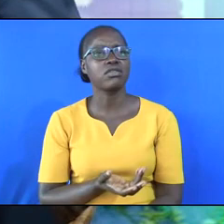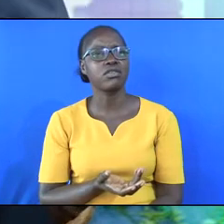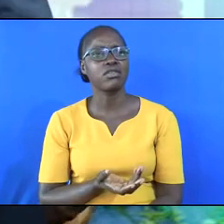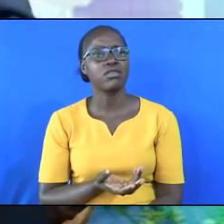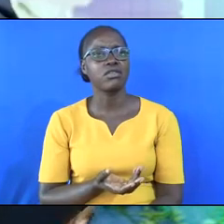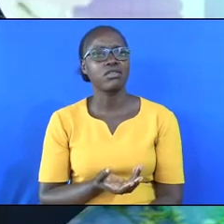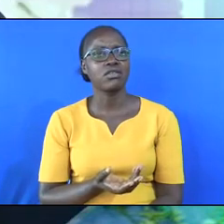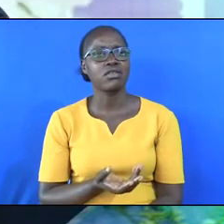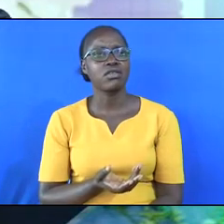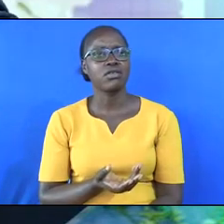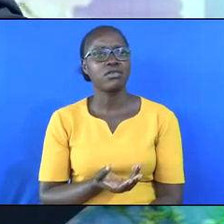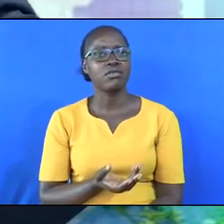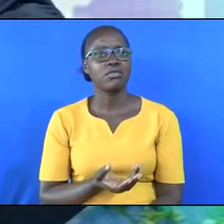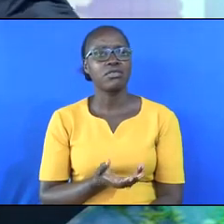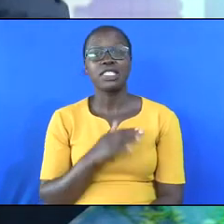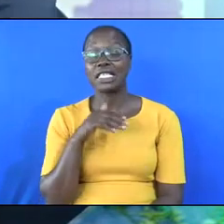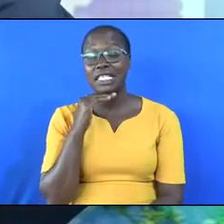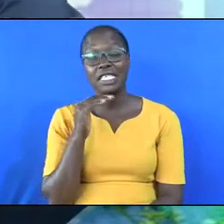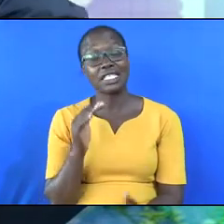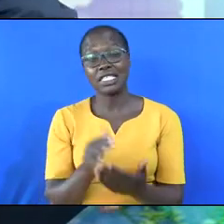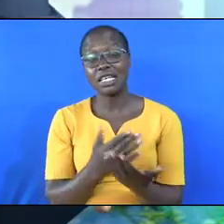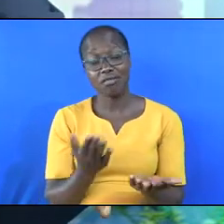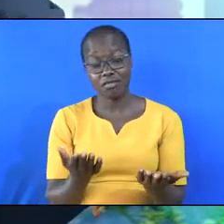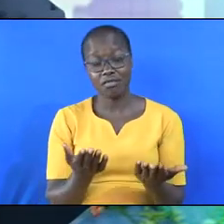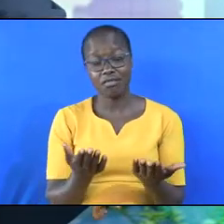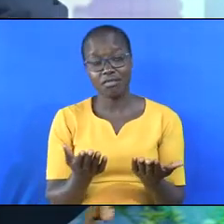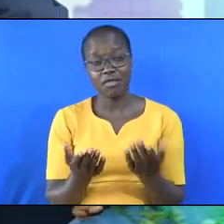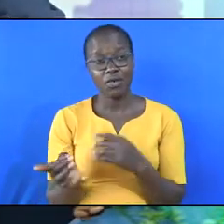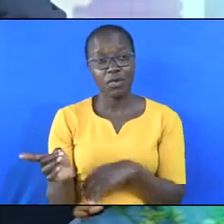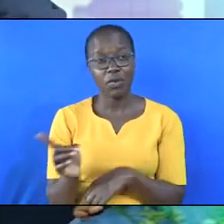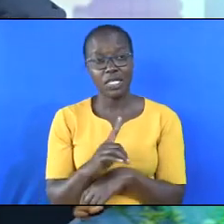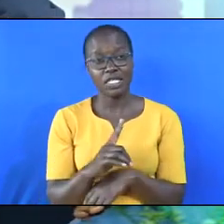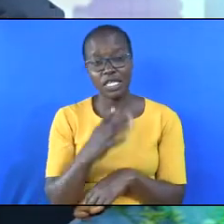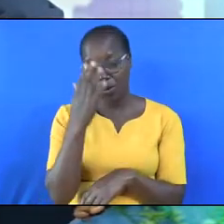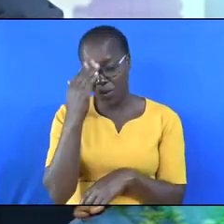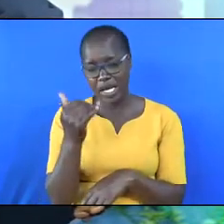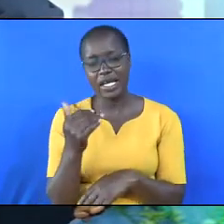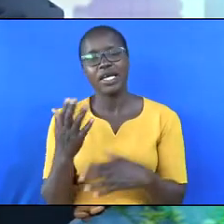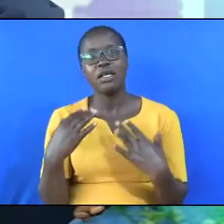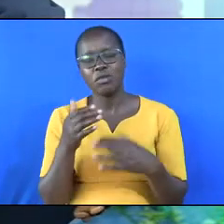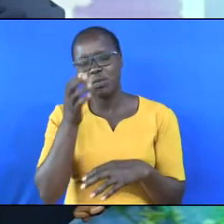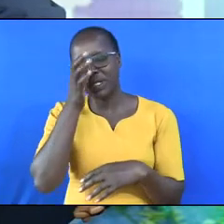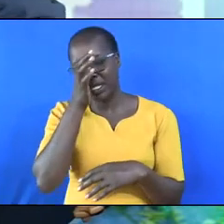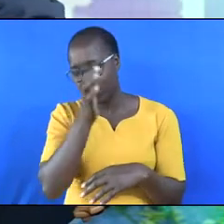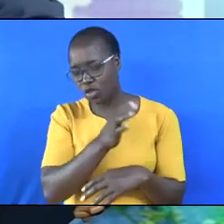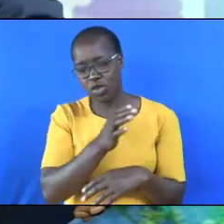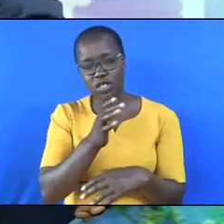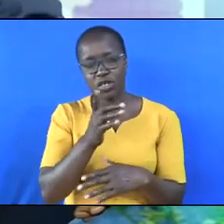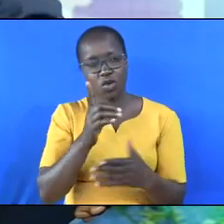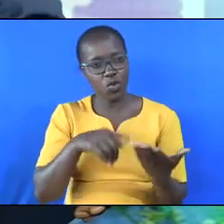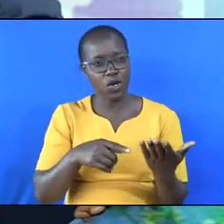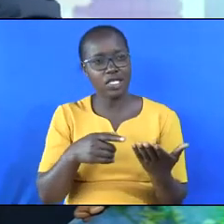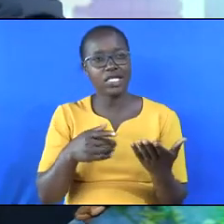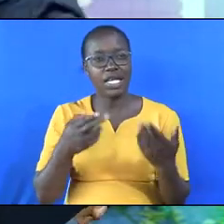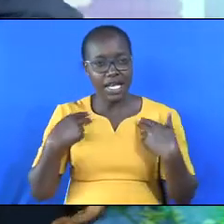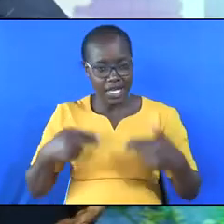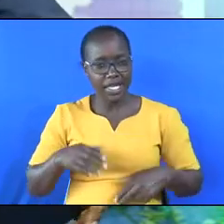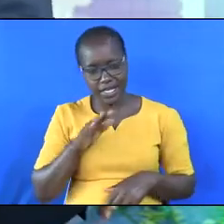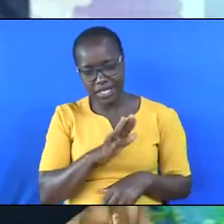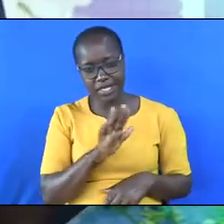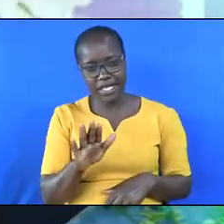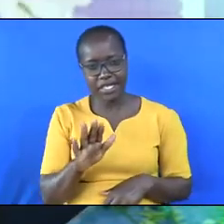There's a silent death that is going on today because people are ignoring their health.